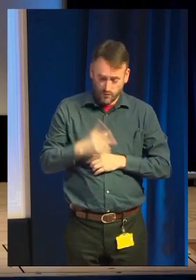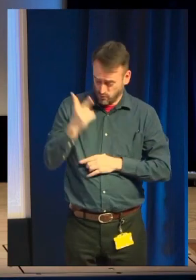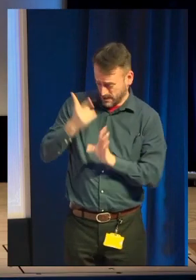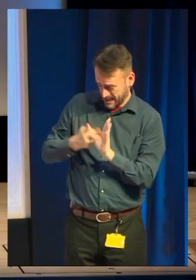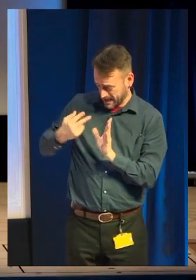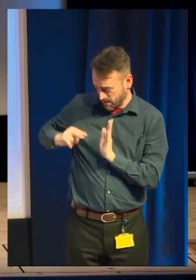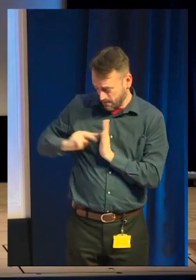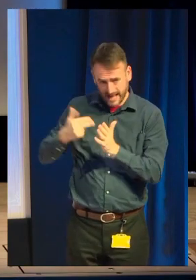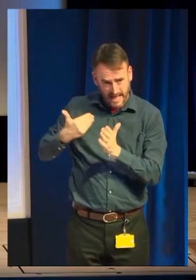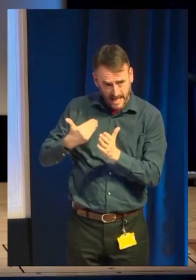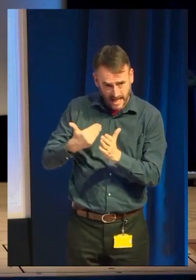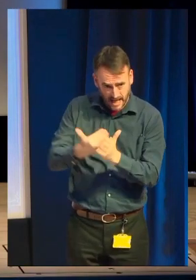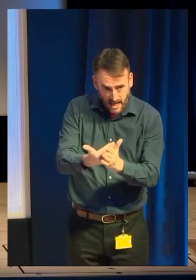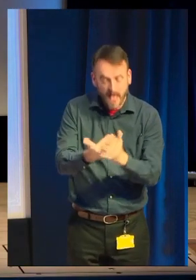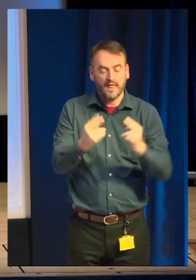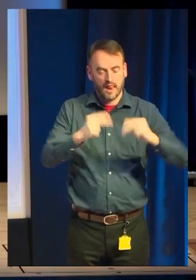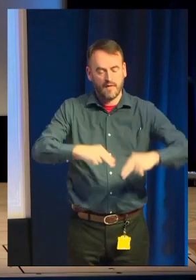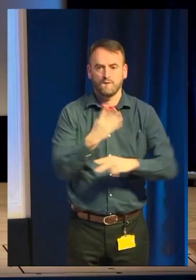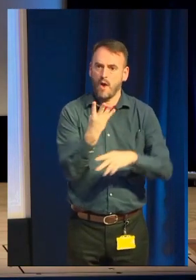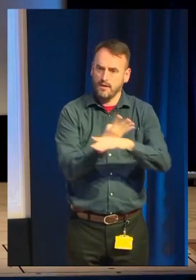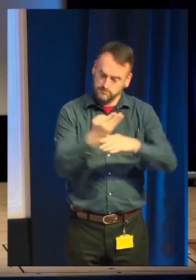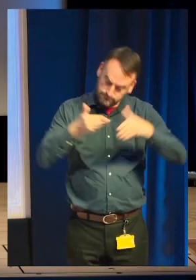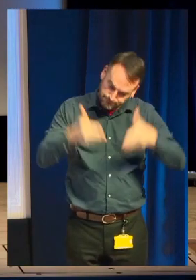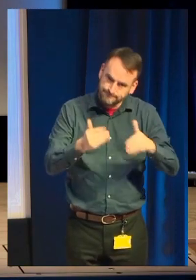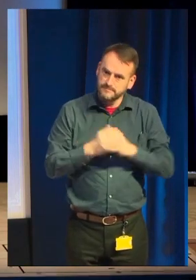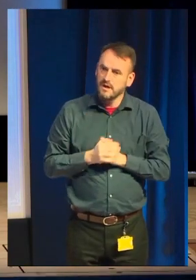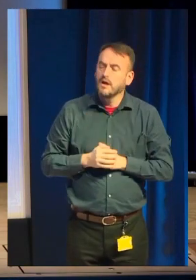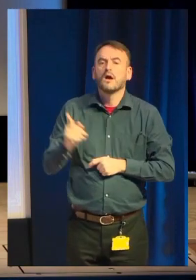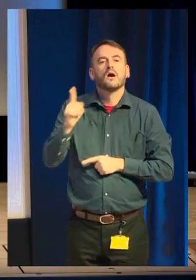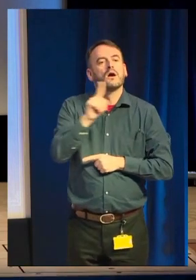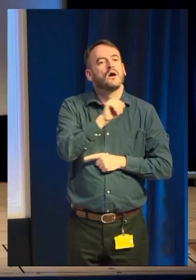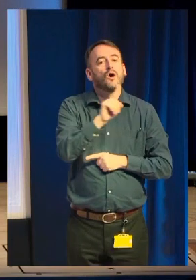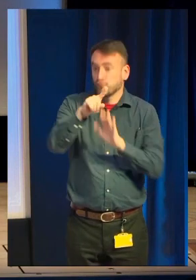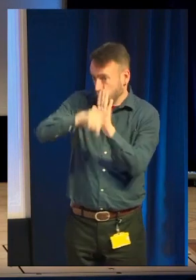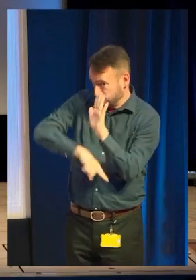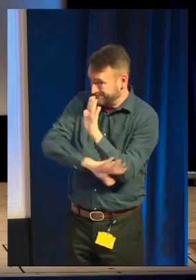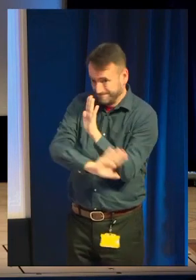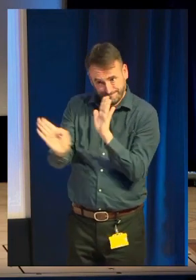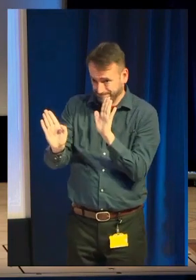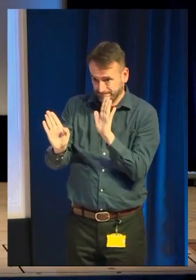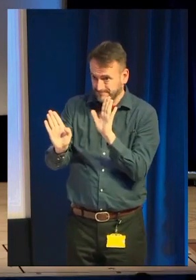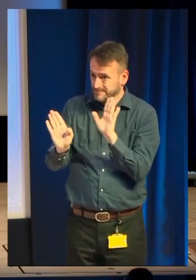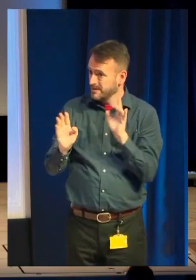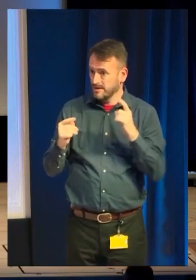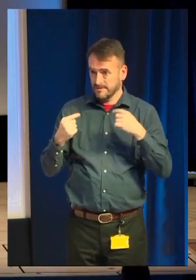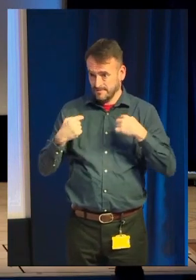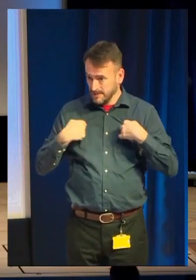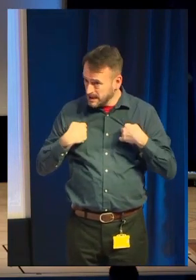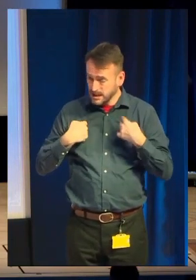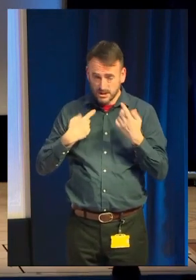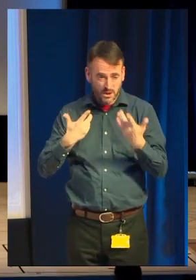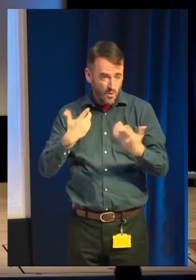There is also no rule book. I try new stuff all the time. I have the luxury of lots of time and experience to do this.